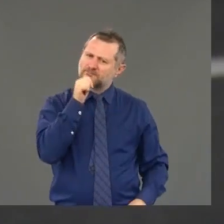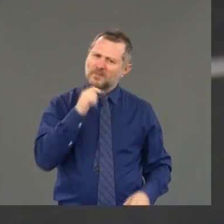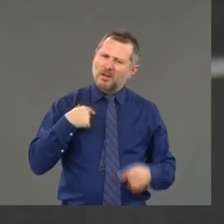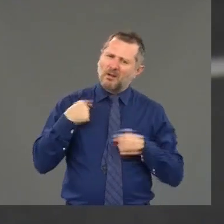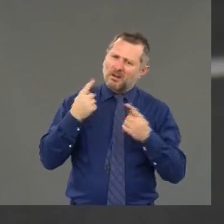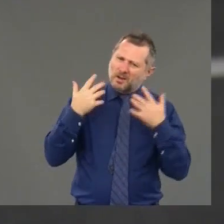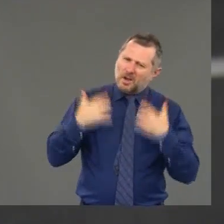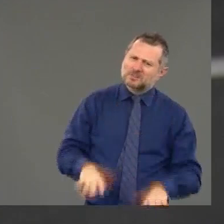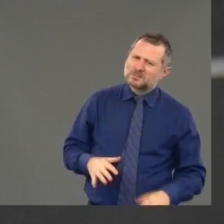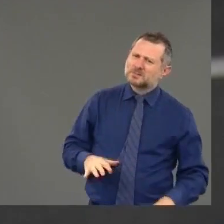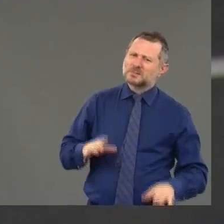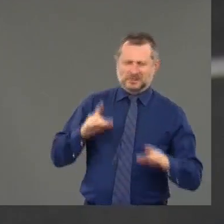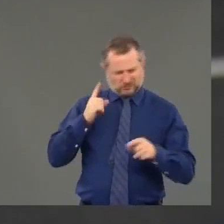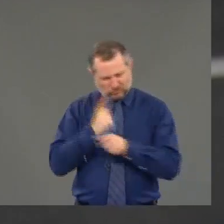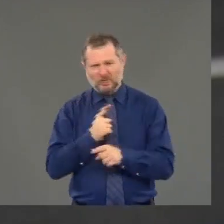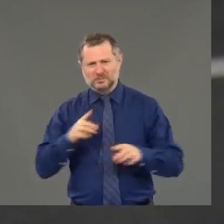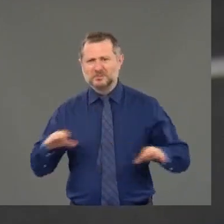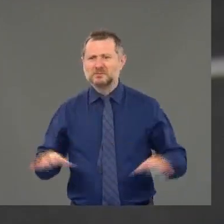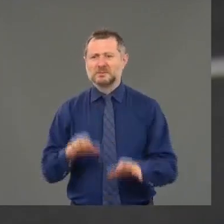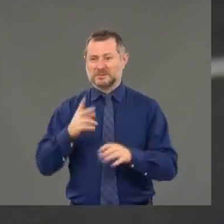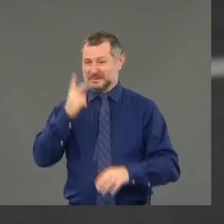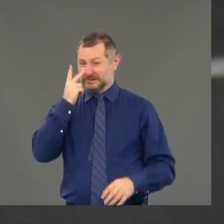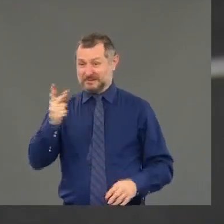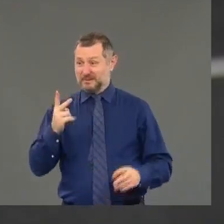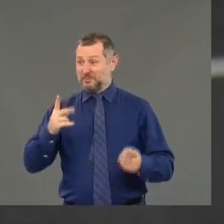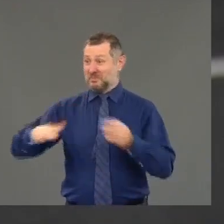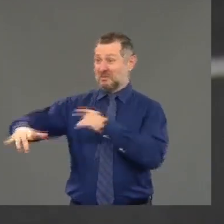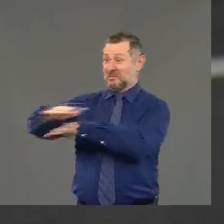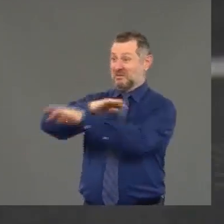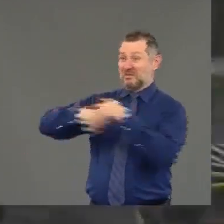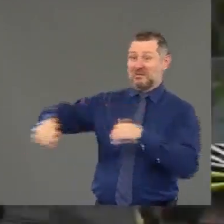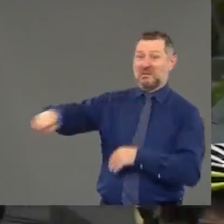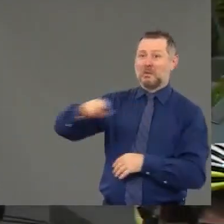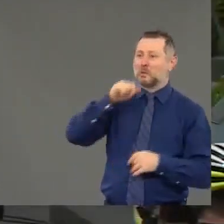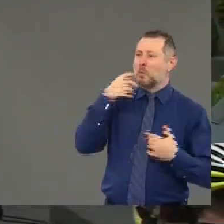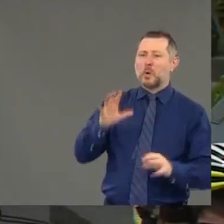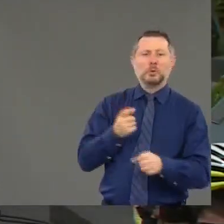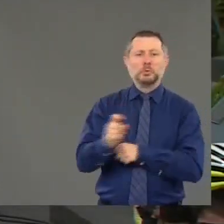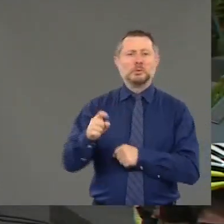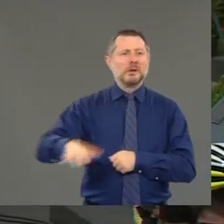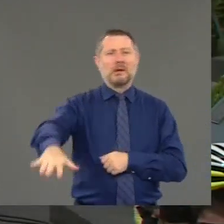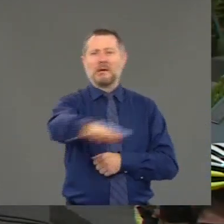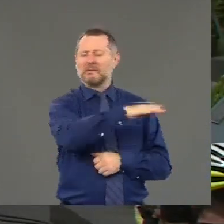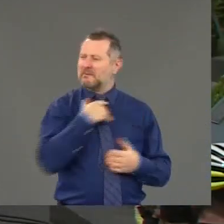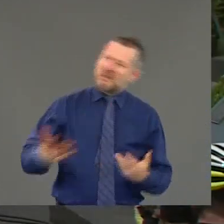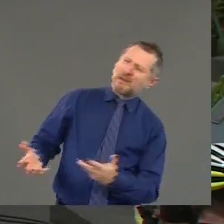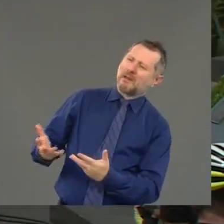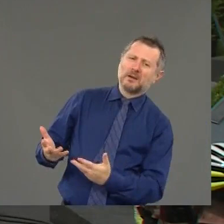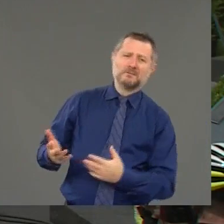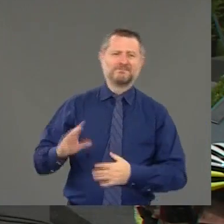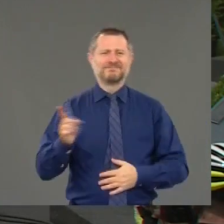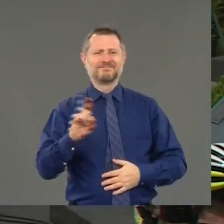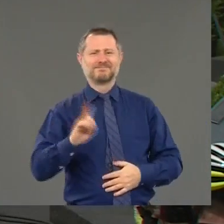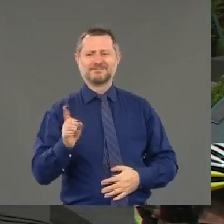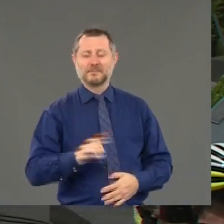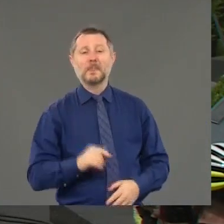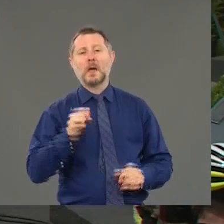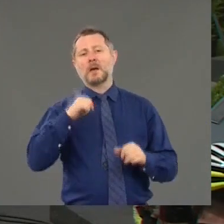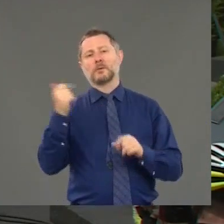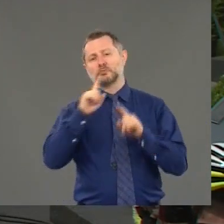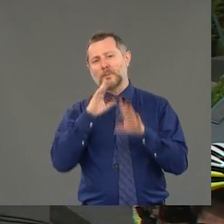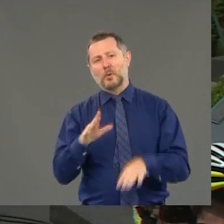the right thing, and they don't want other people ruining it for them. What kind of insurance did you get from business owners?